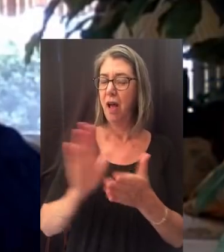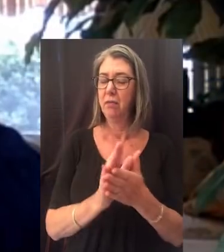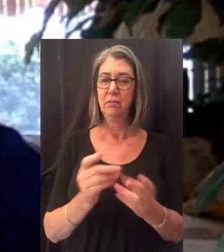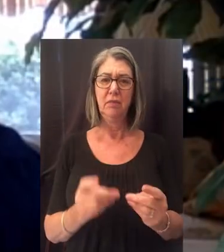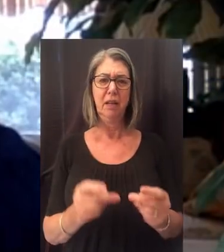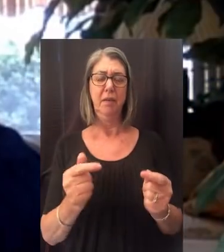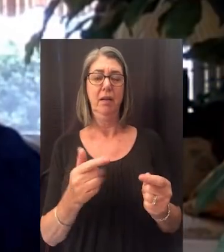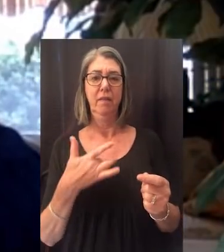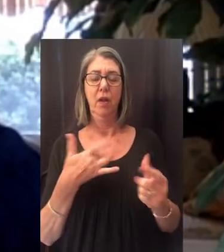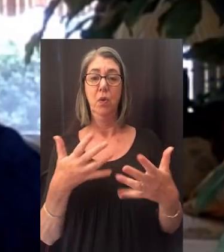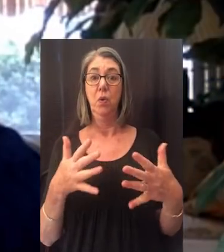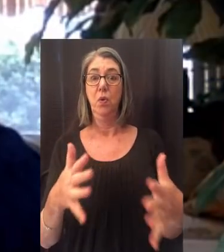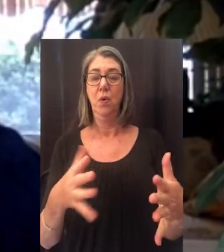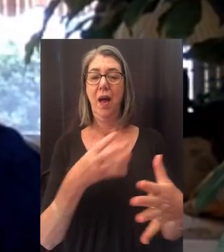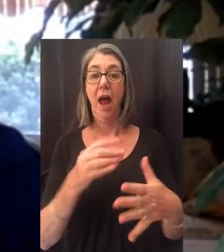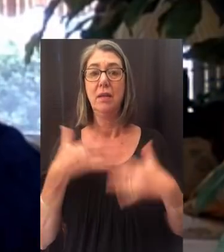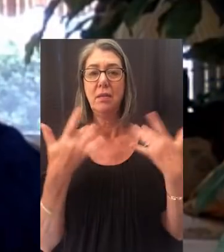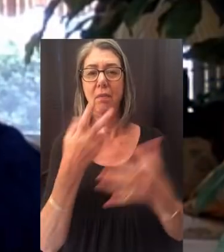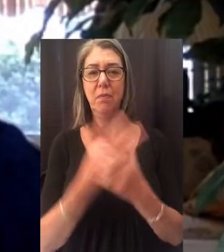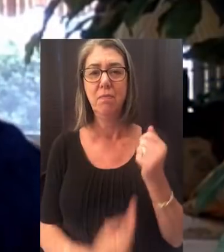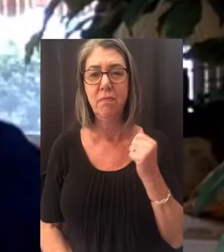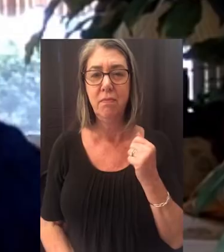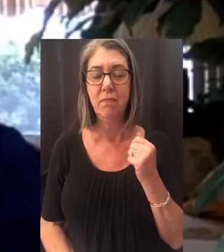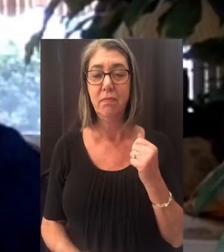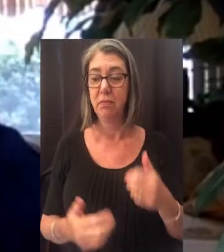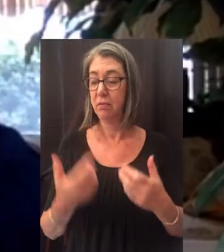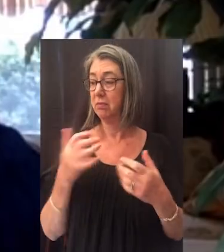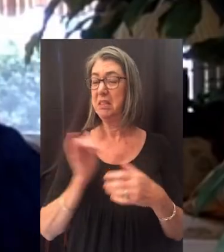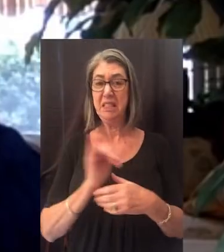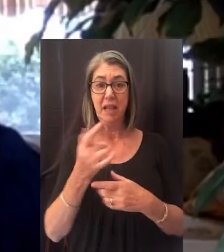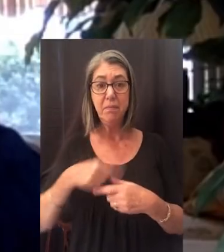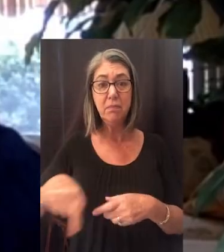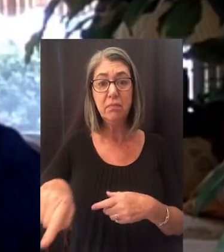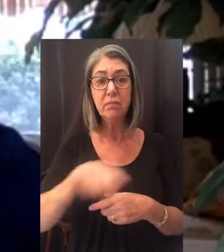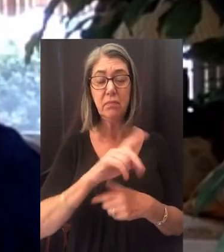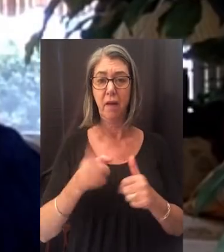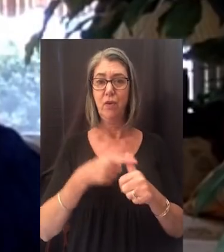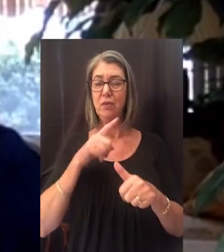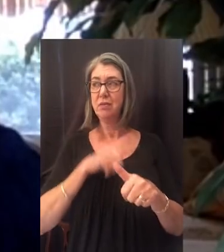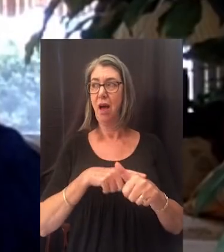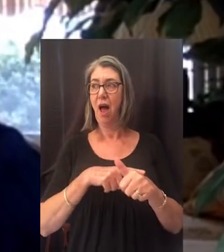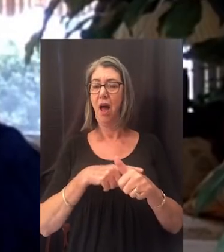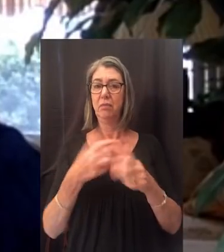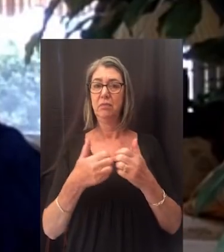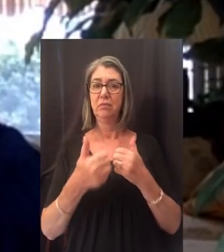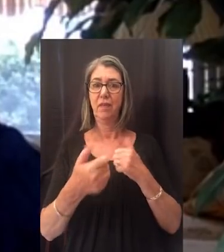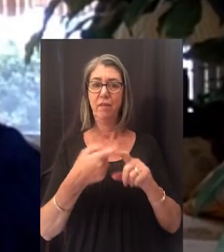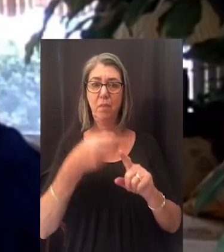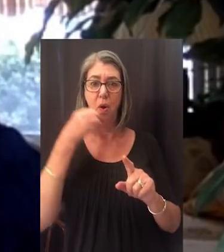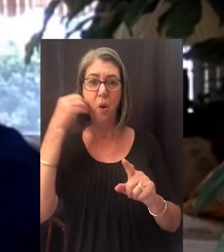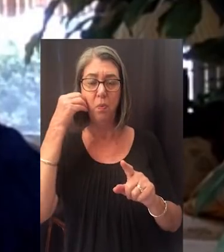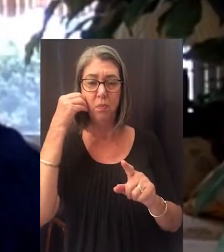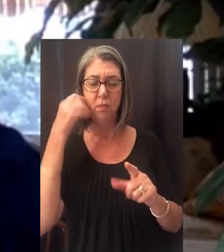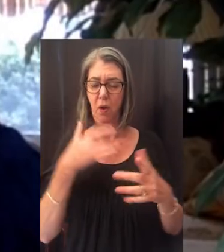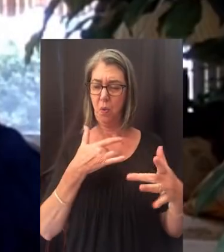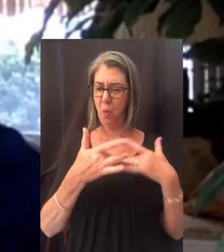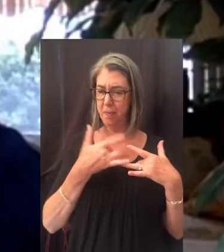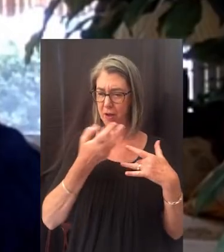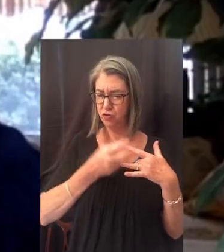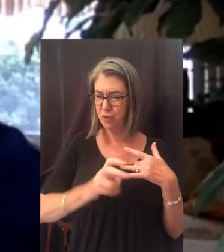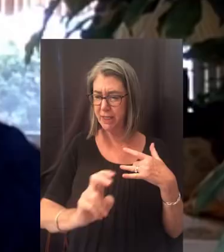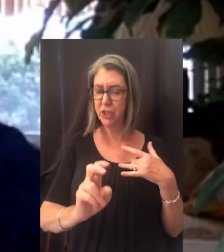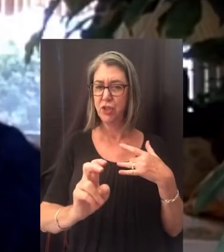anxiousness and excitement. Like for many of you, this would be my first time being away from home, and I was worried about the transition.